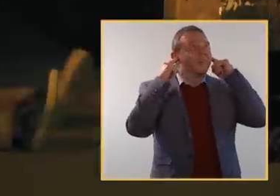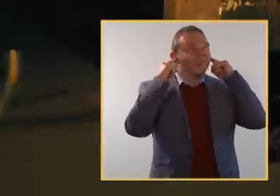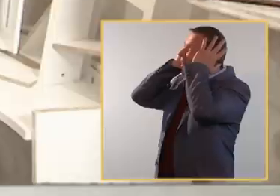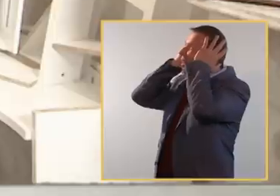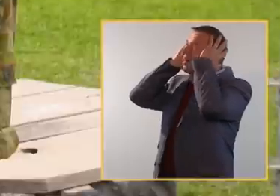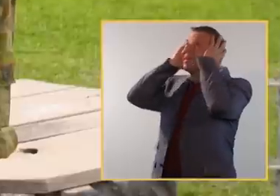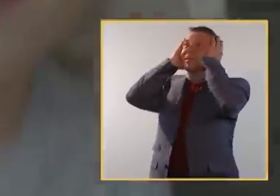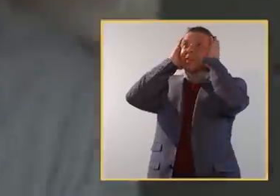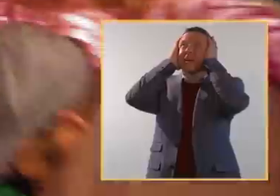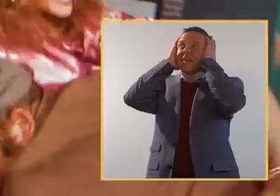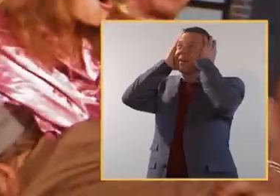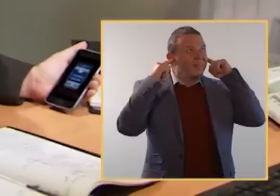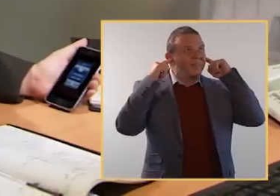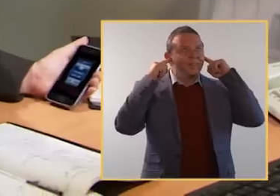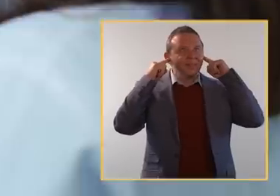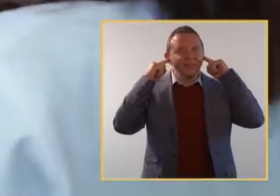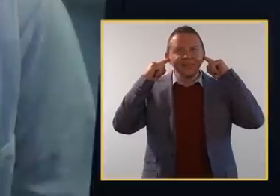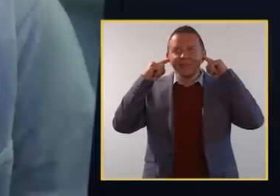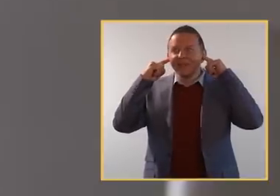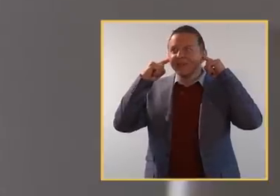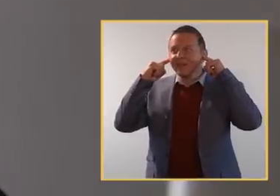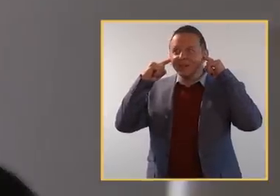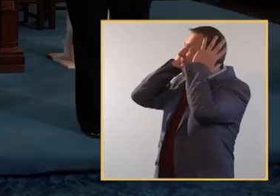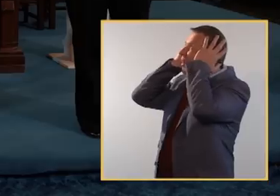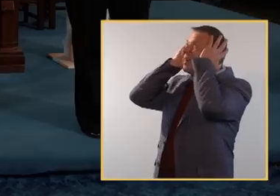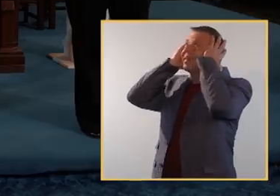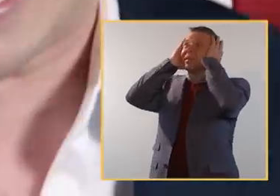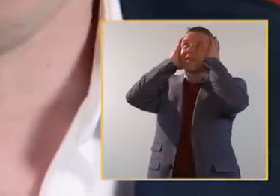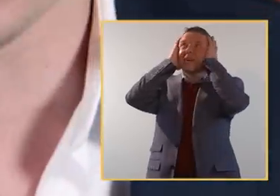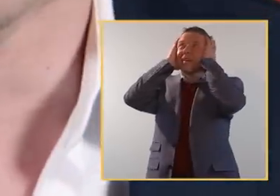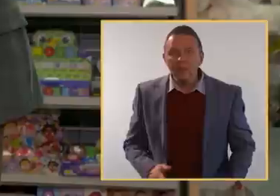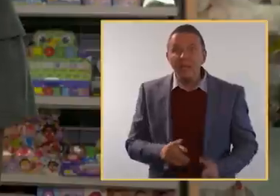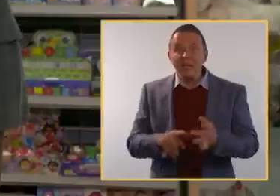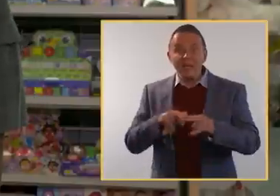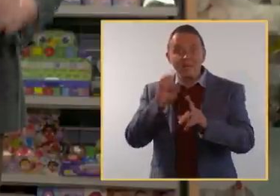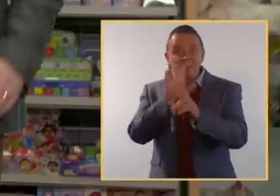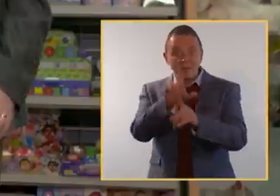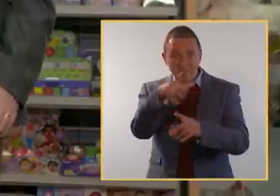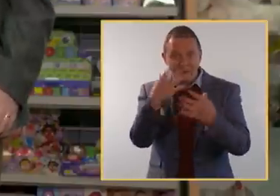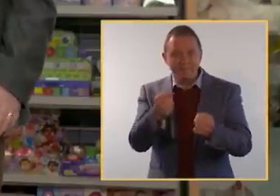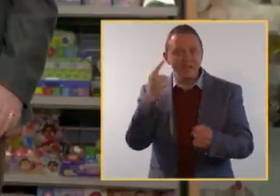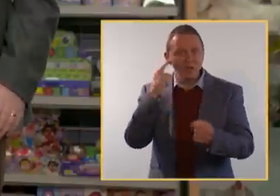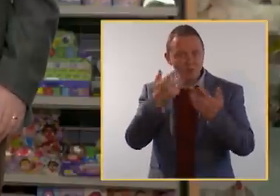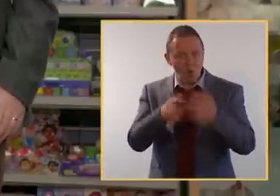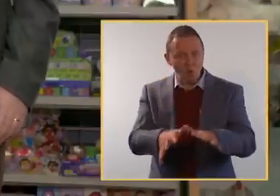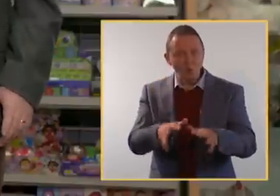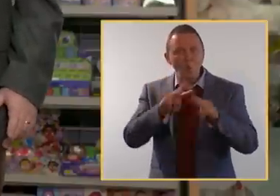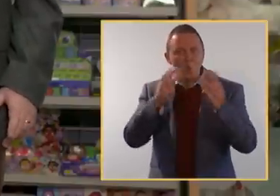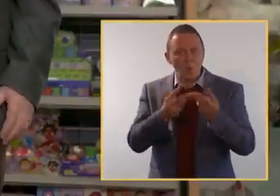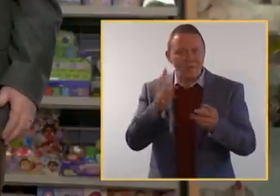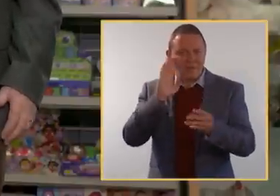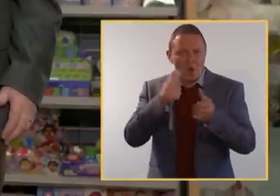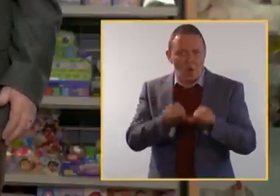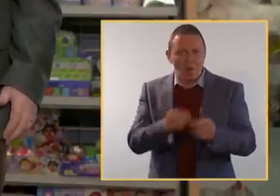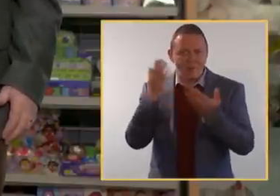AAAAAAAA! AAAAAAAA! AAAAAAAA! AAAAAAAA! AAAAAAAA! AAAAAAAA! Kevin! For those experiencing hearing loss,